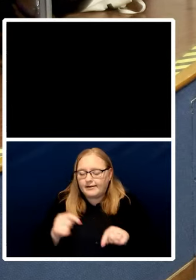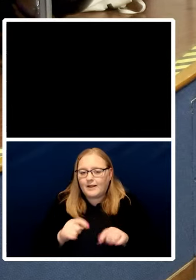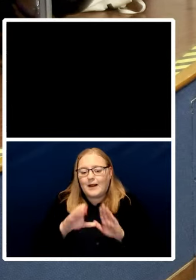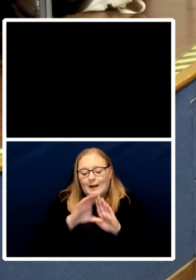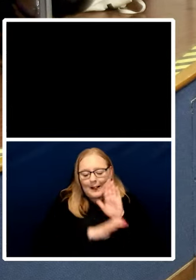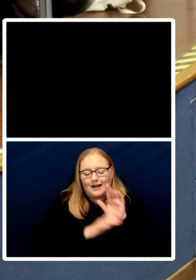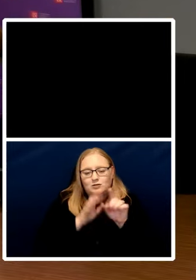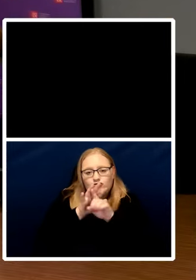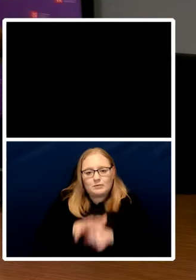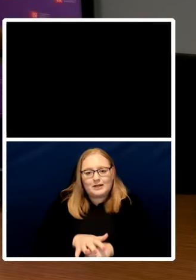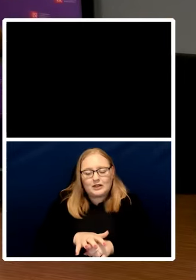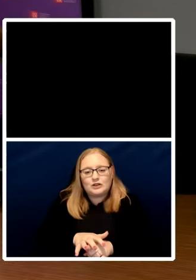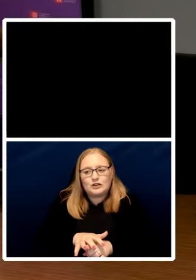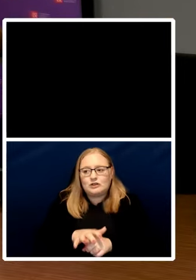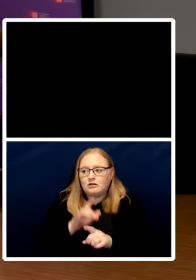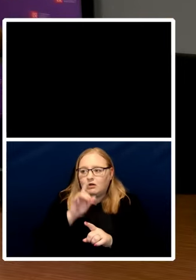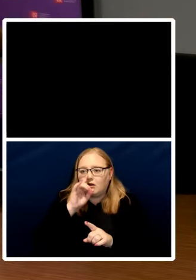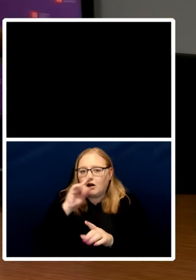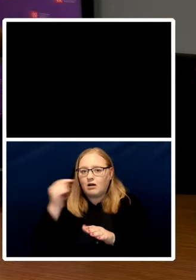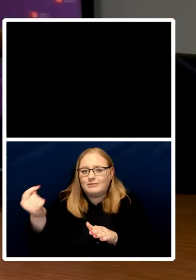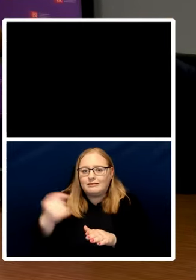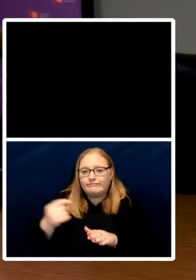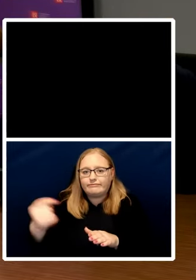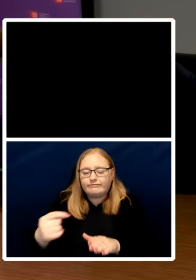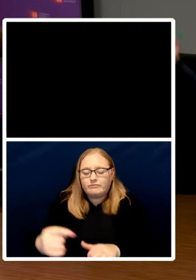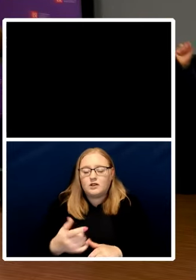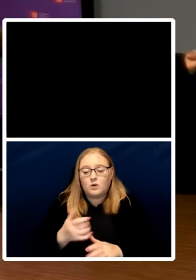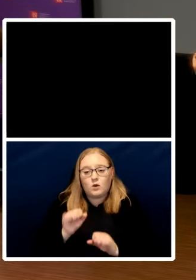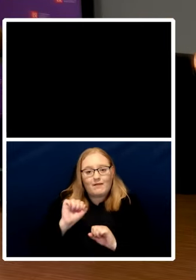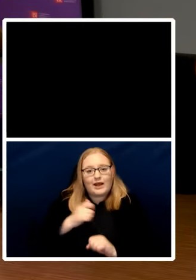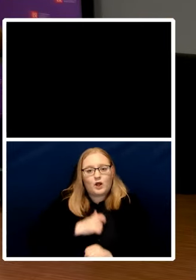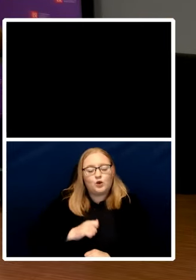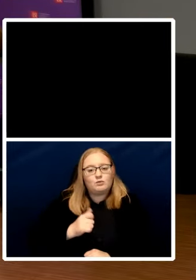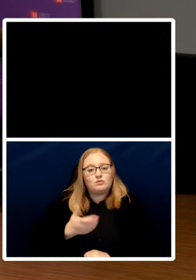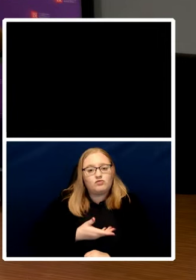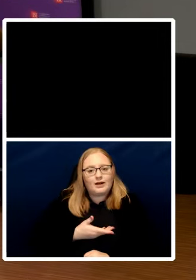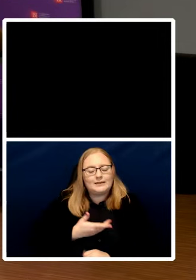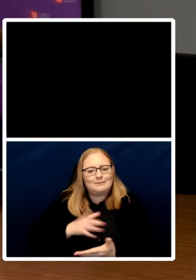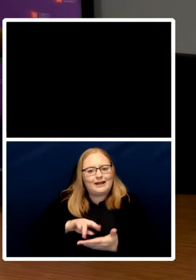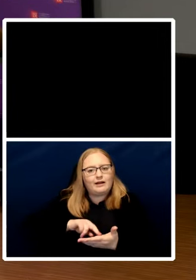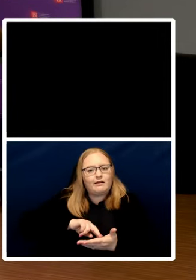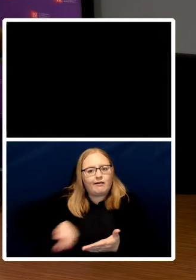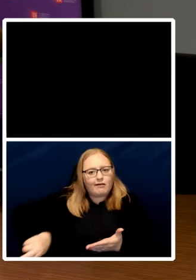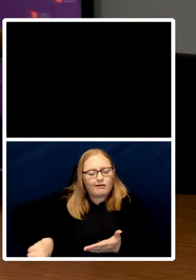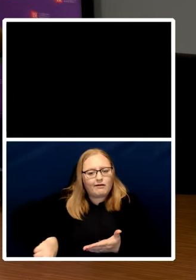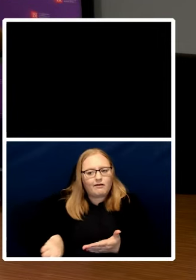if you've got capacity for one more yeah i've got 10 that's what i've got